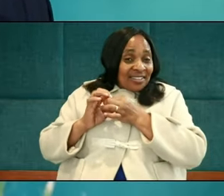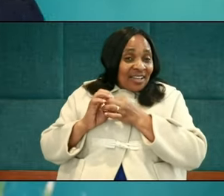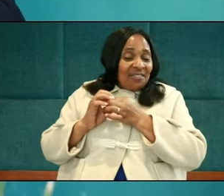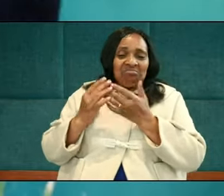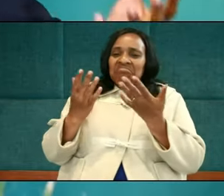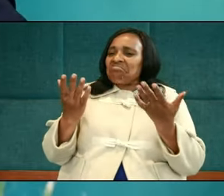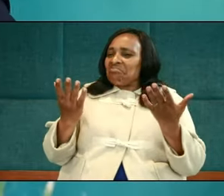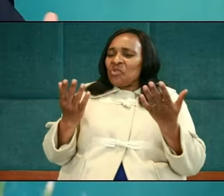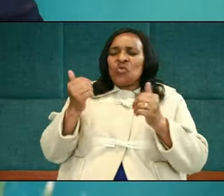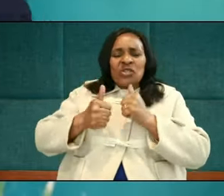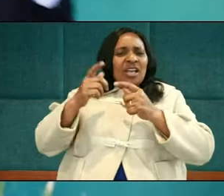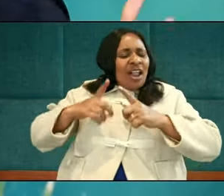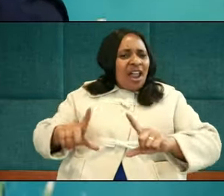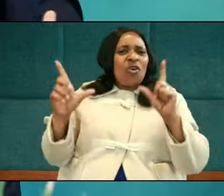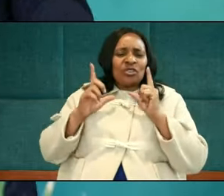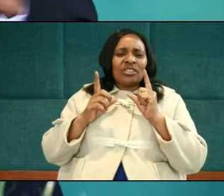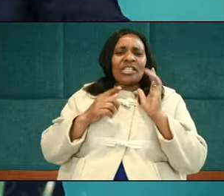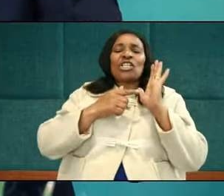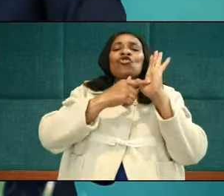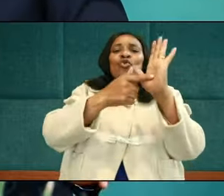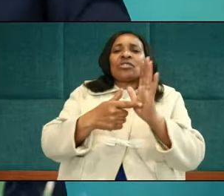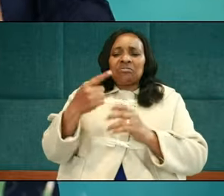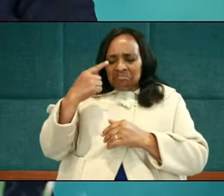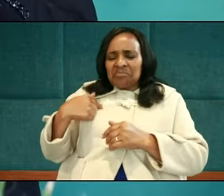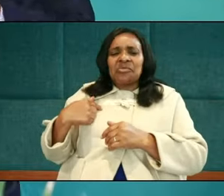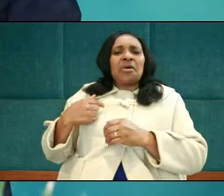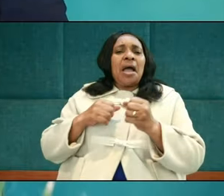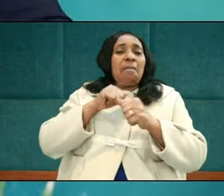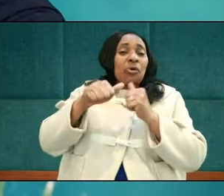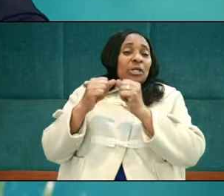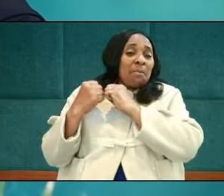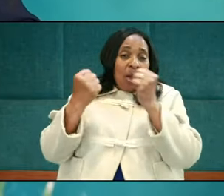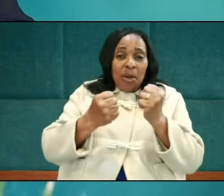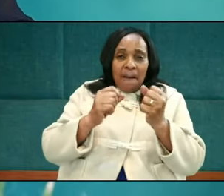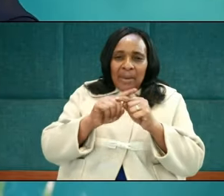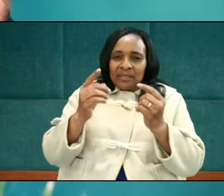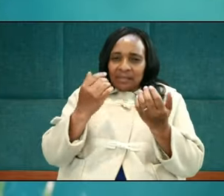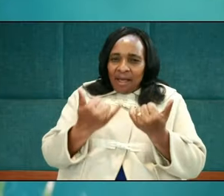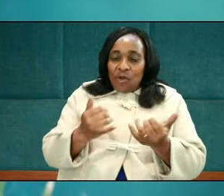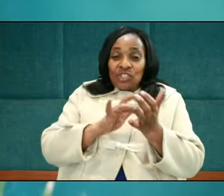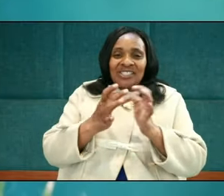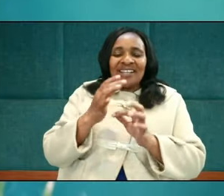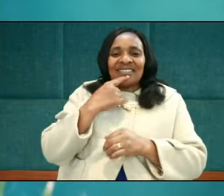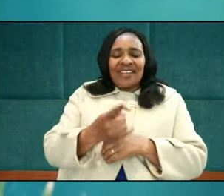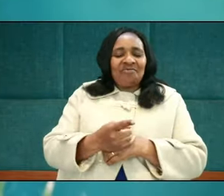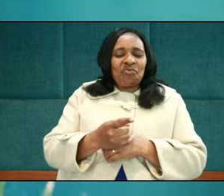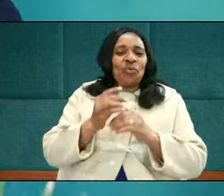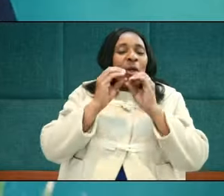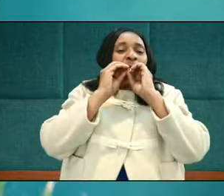you know, allows the shore foes and power. Yet, Jesus says, blessed